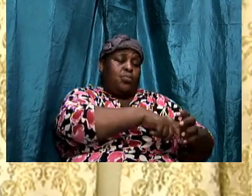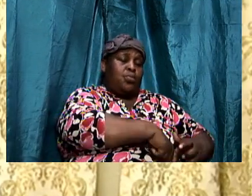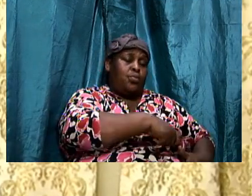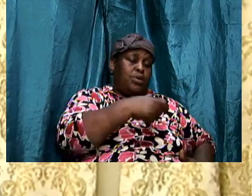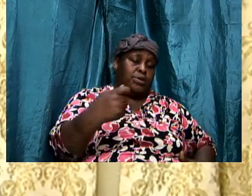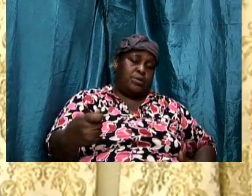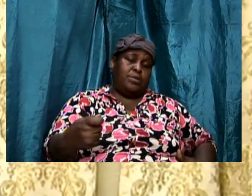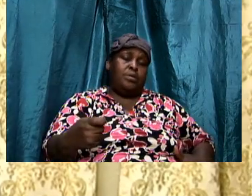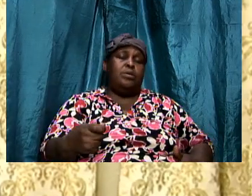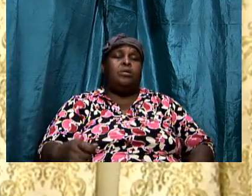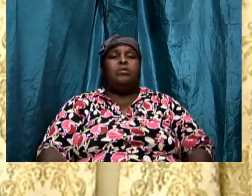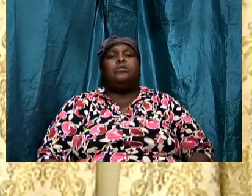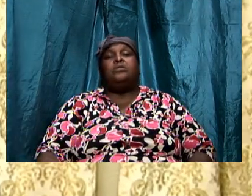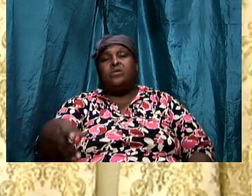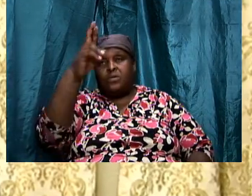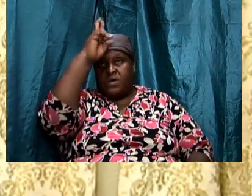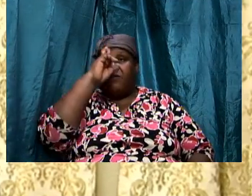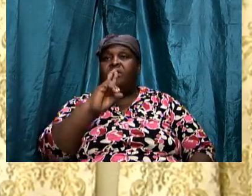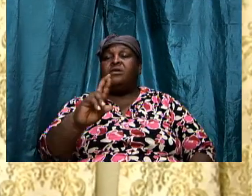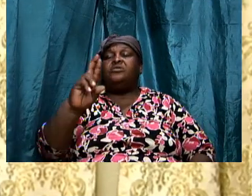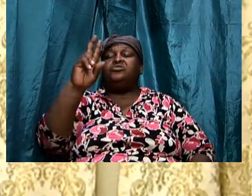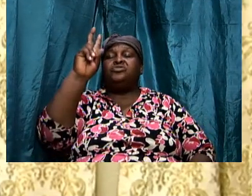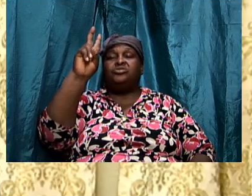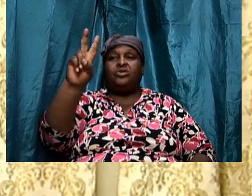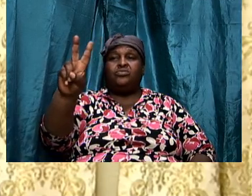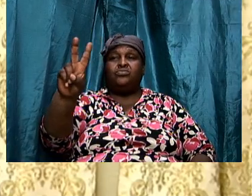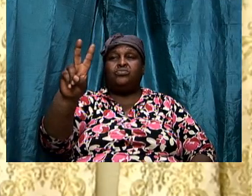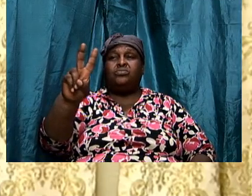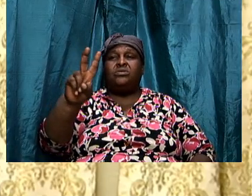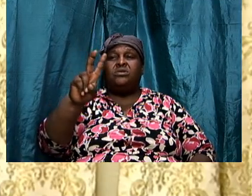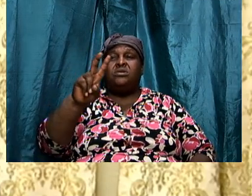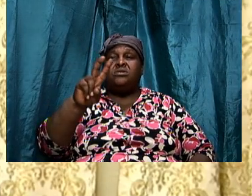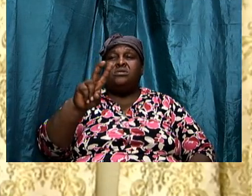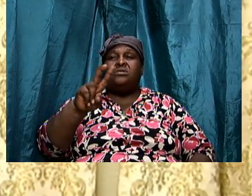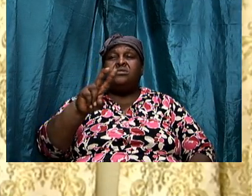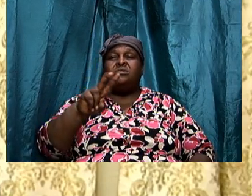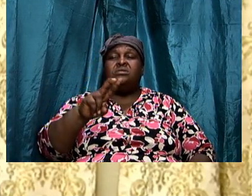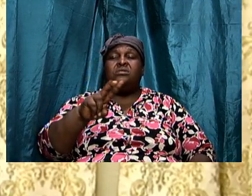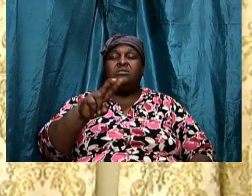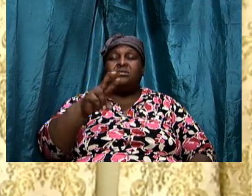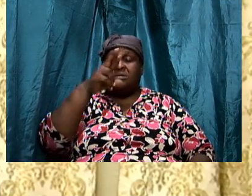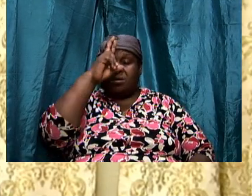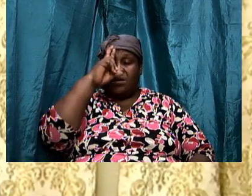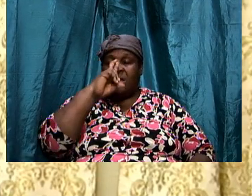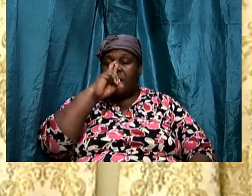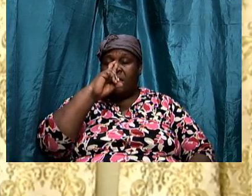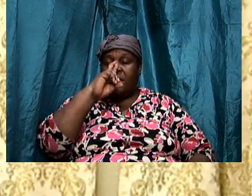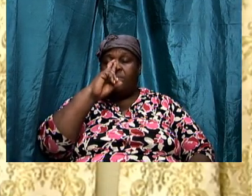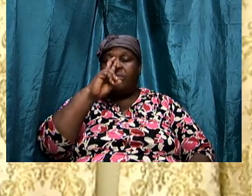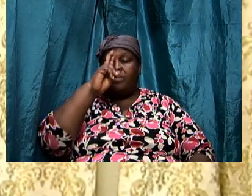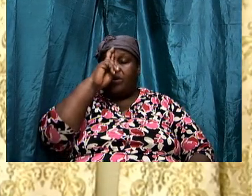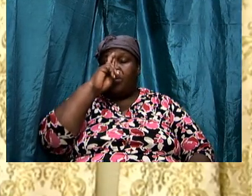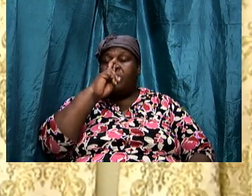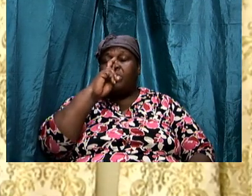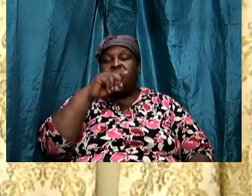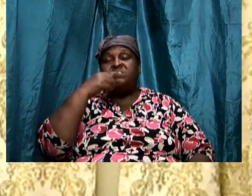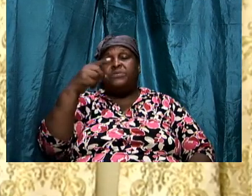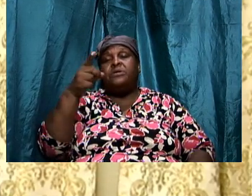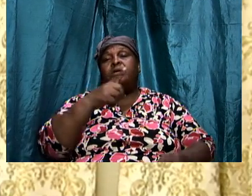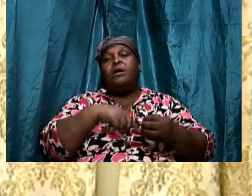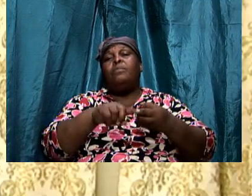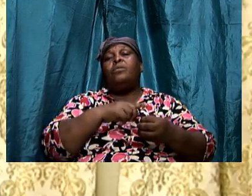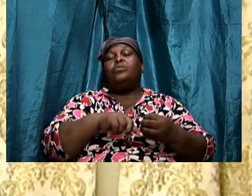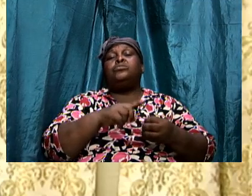Revelation 2 also speaks about the two-edged sword. Hebrews chapter 4 talks about the sword with two-edged